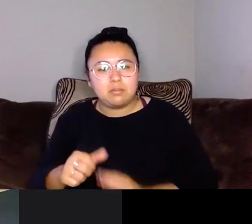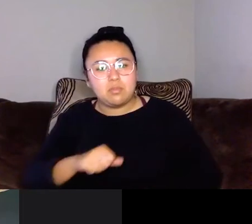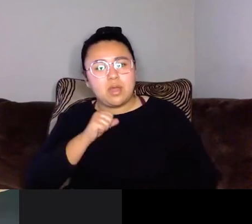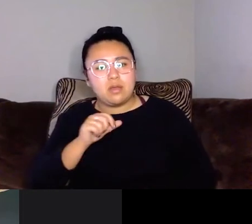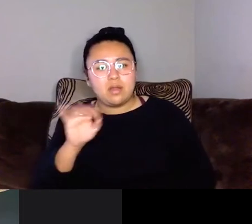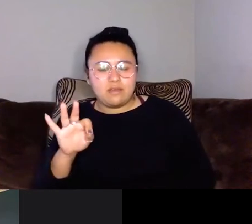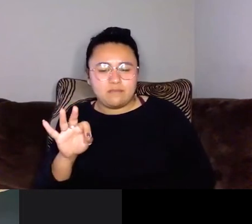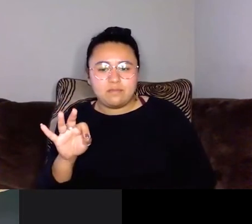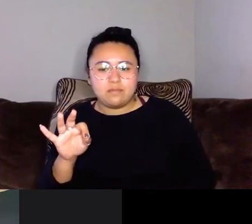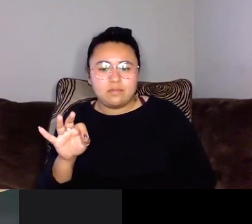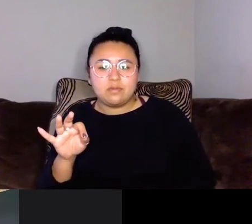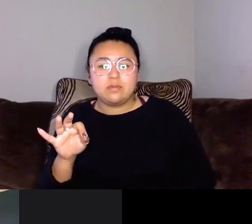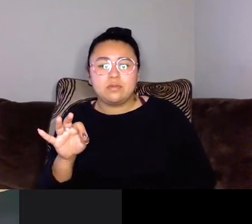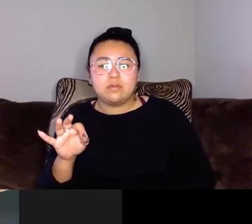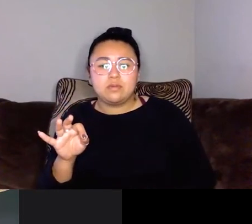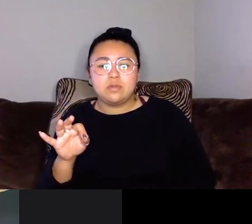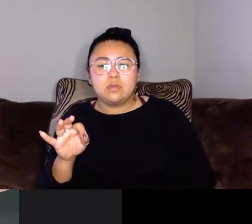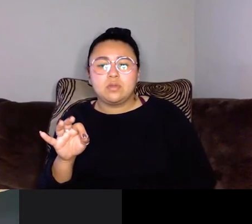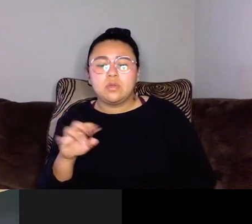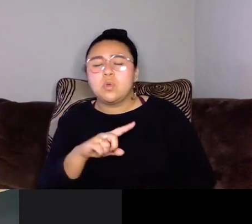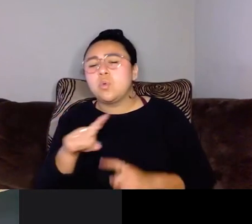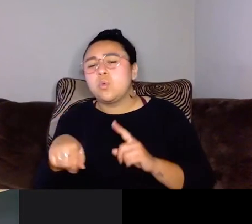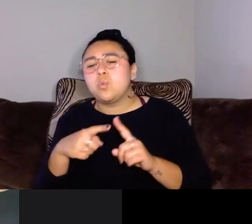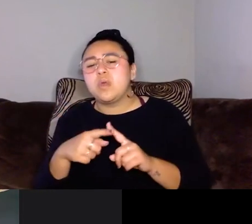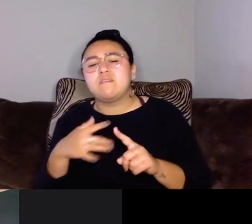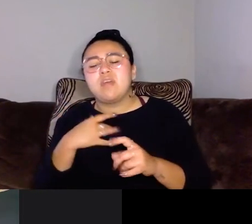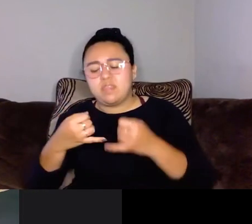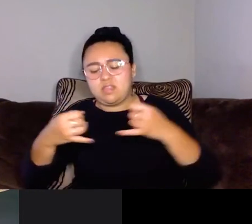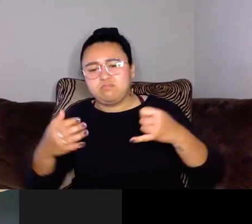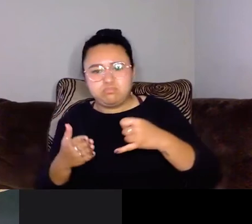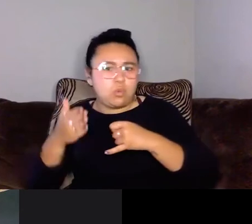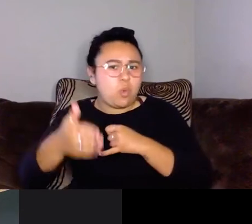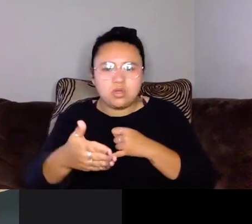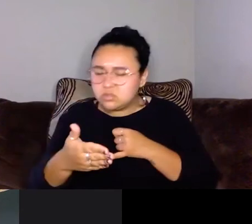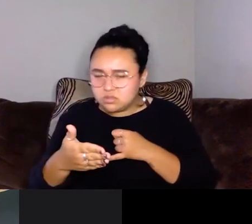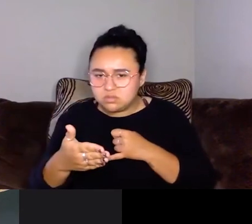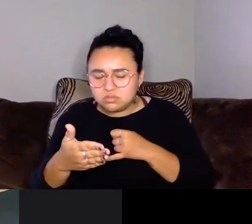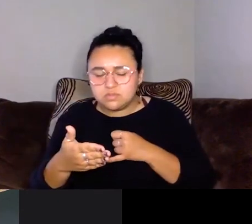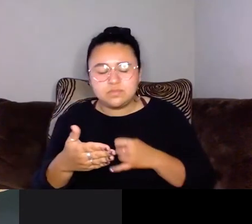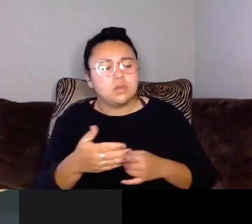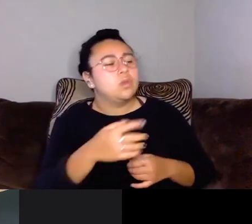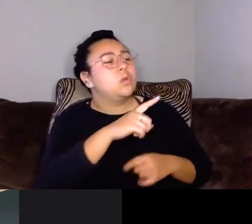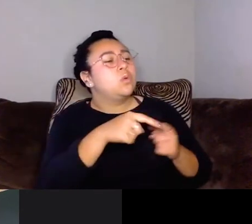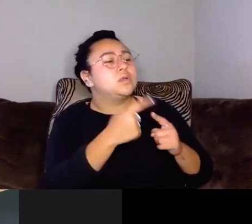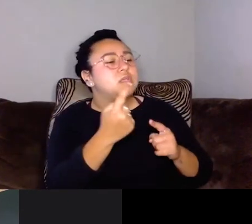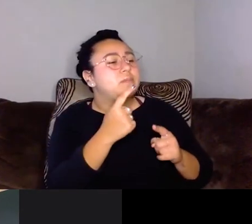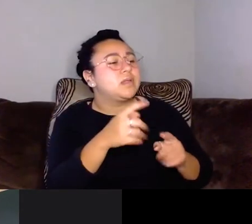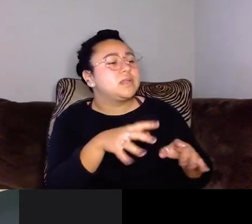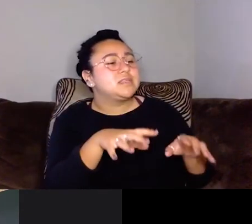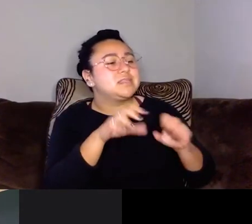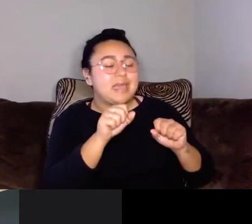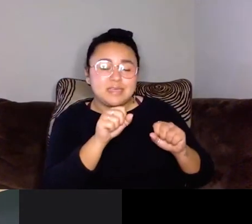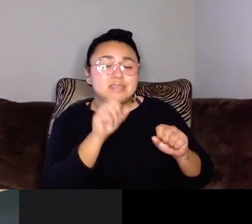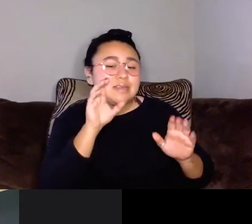but the book, but when is it crossing the line? Whenever someone takes one of my images and uses it